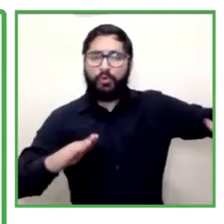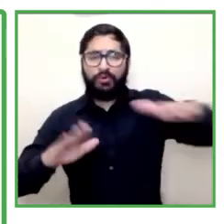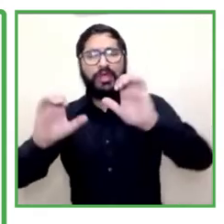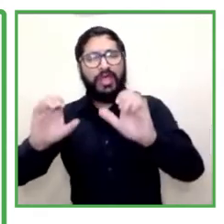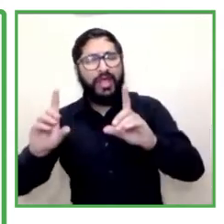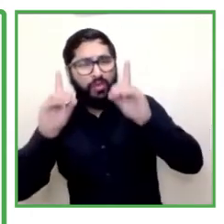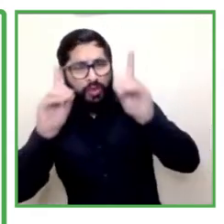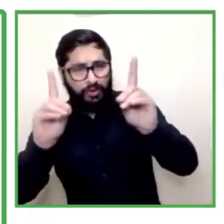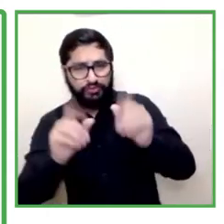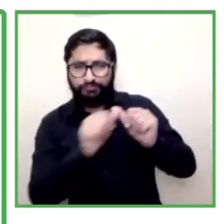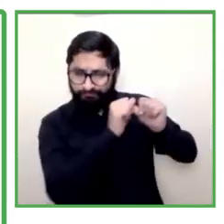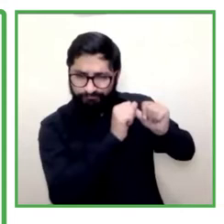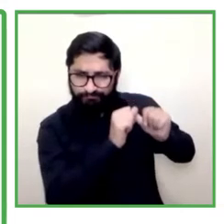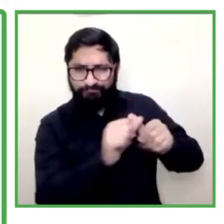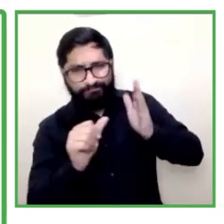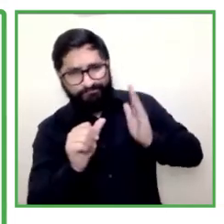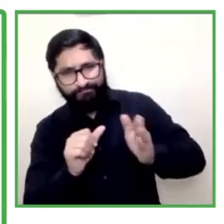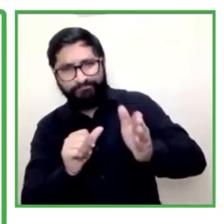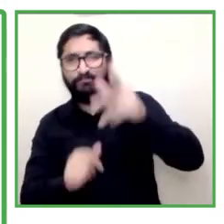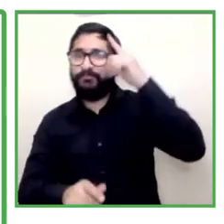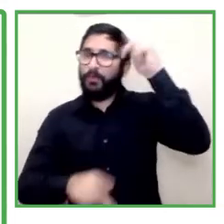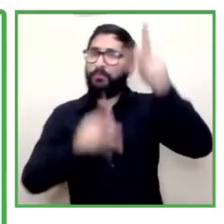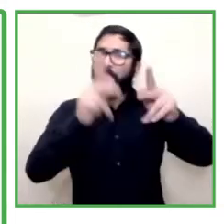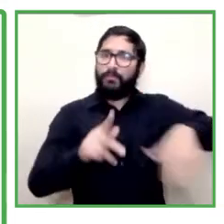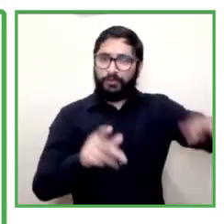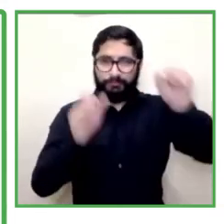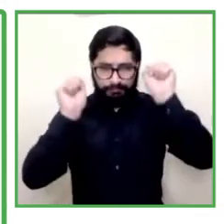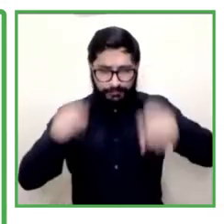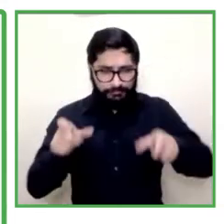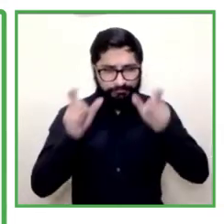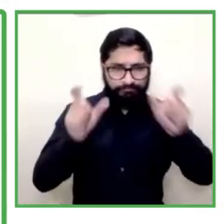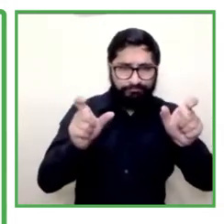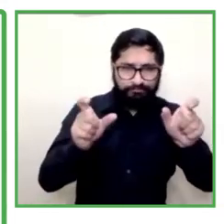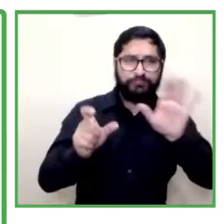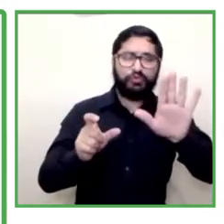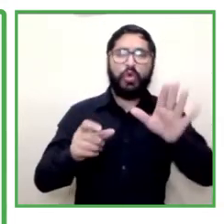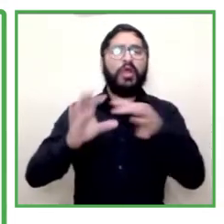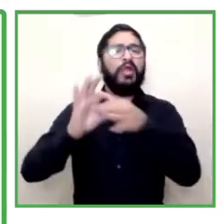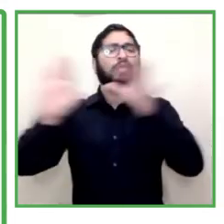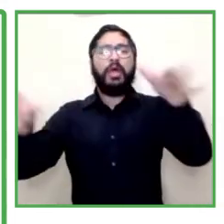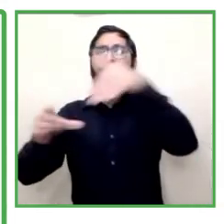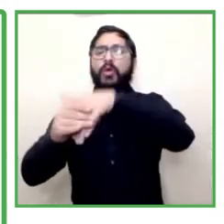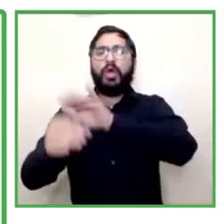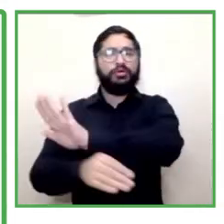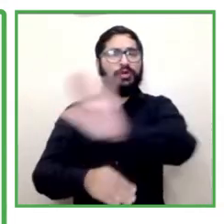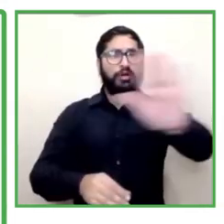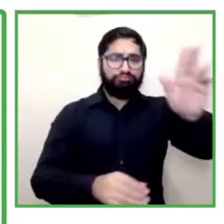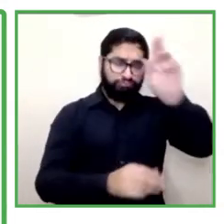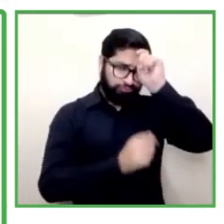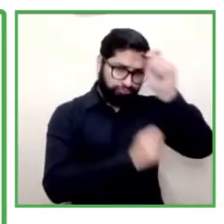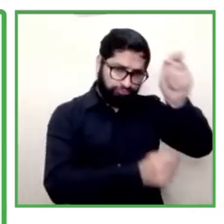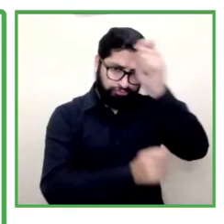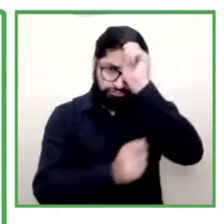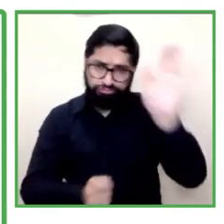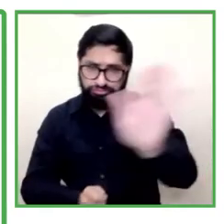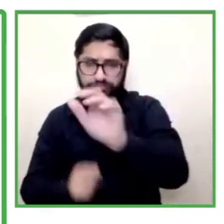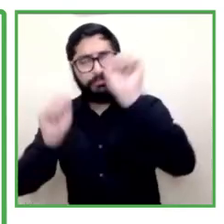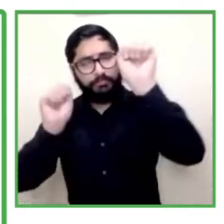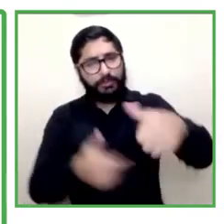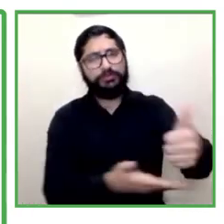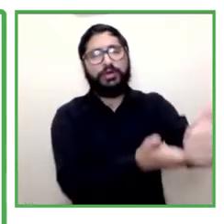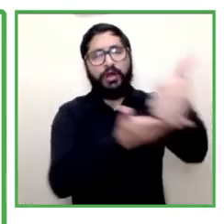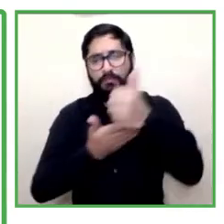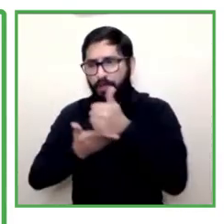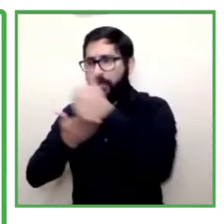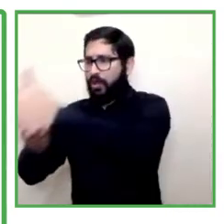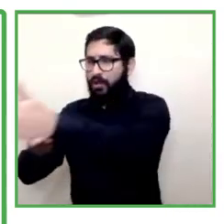training and education for these spaces and cooperative values have to do with this solidarity